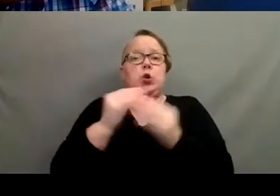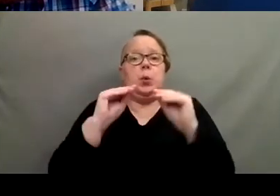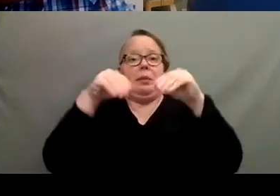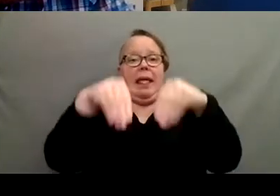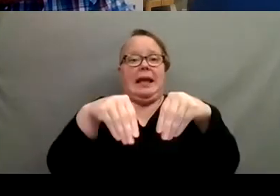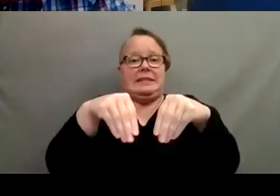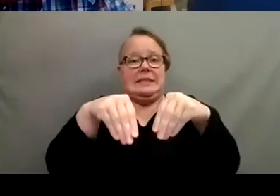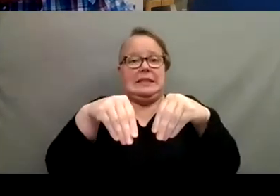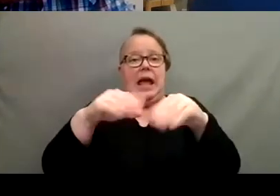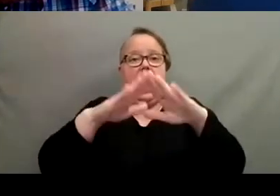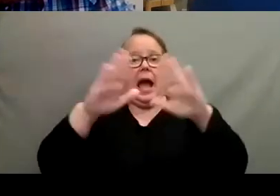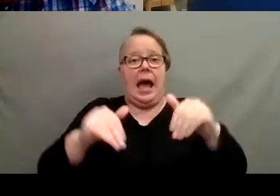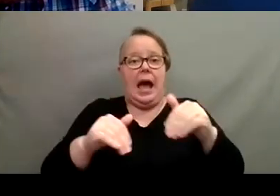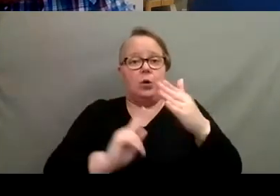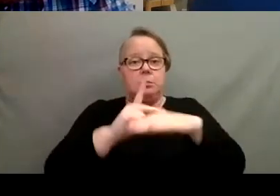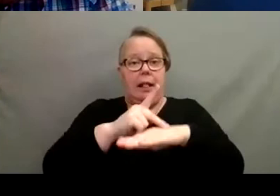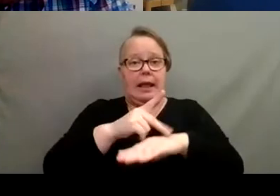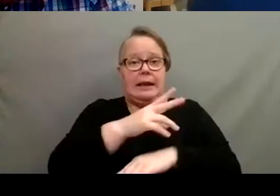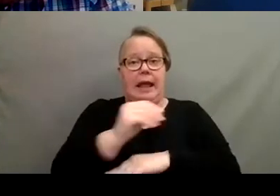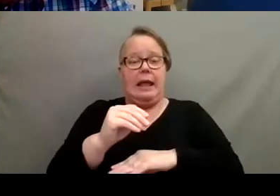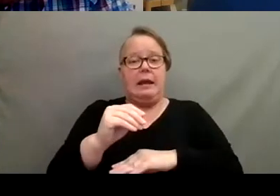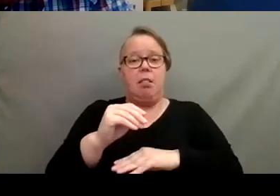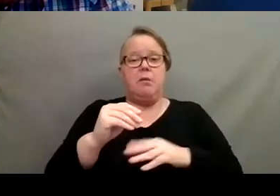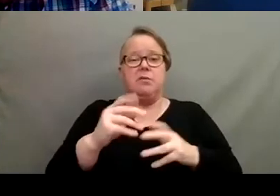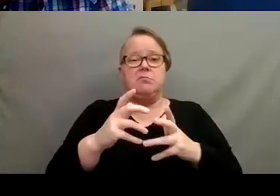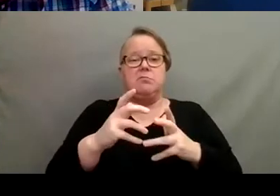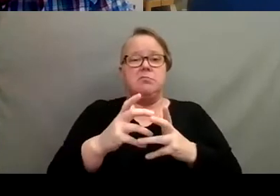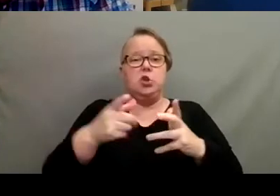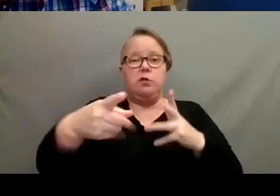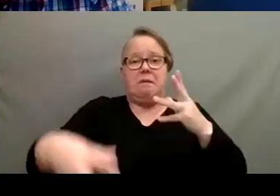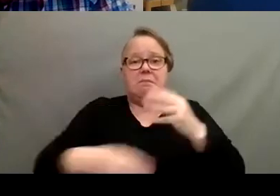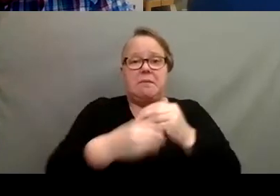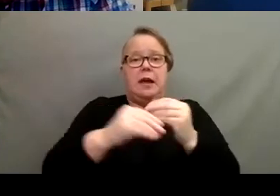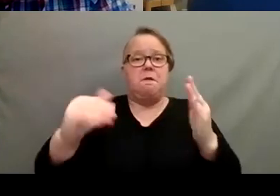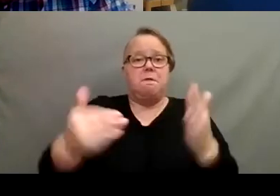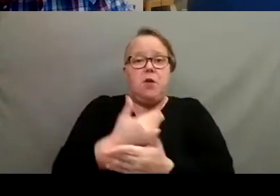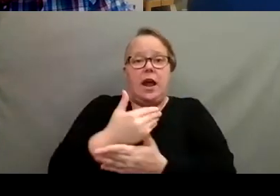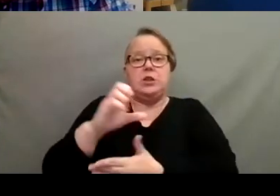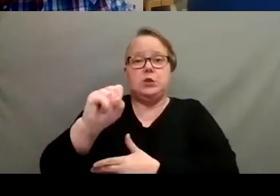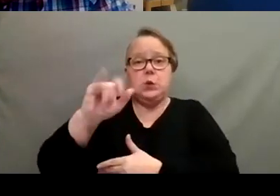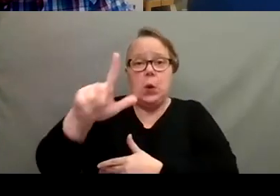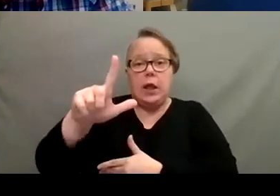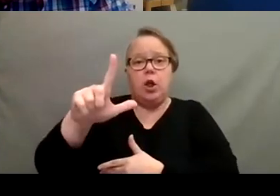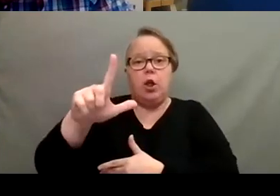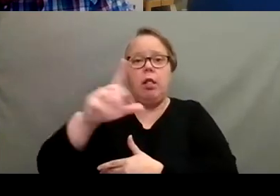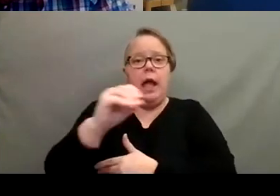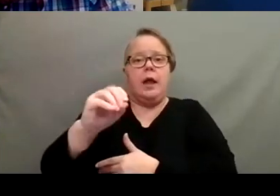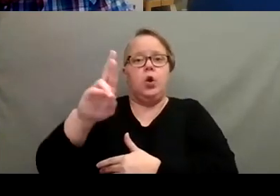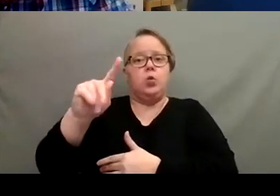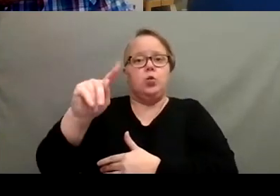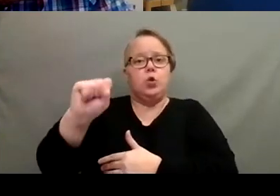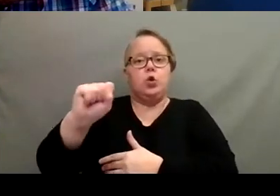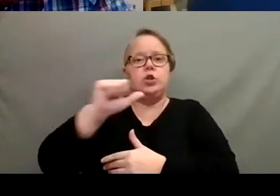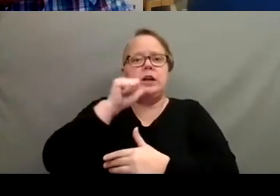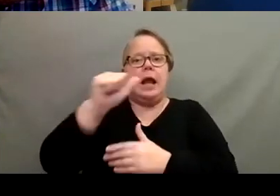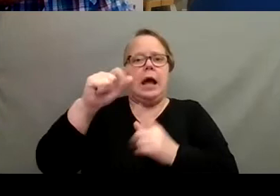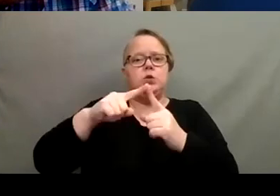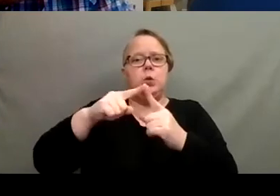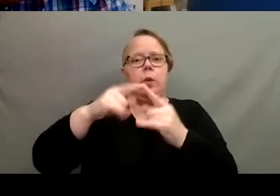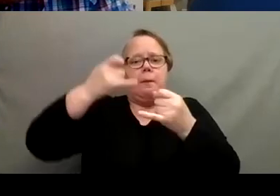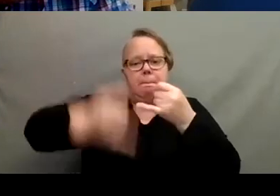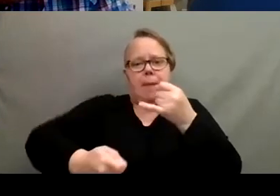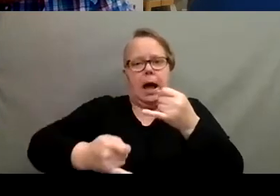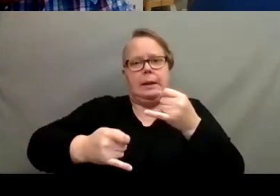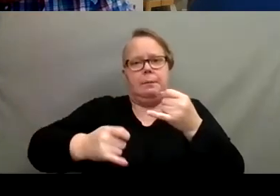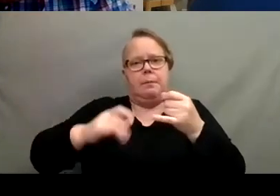plant and, um, there's a lot of, you've added fresh soil, the roots aren't fully kind of to the bottom of the pot yet, or they're not